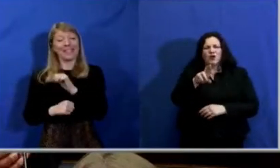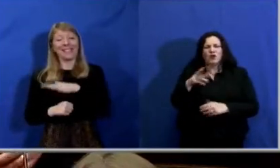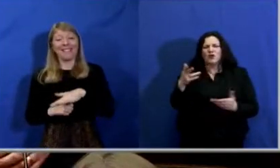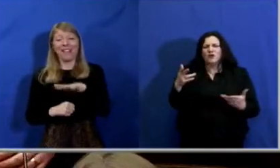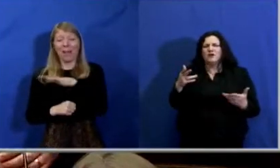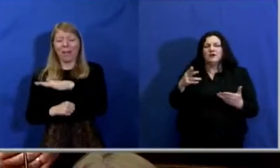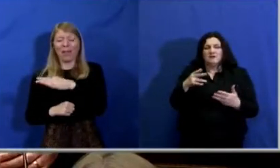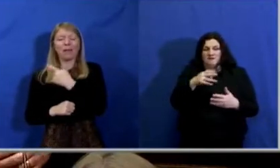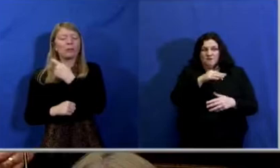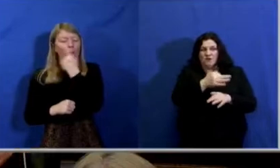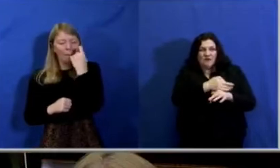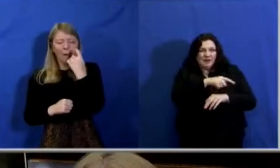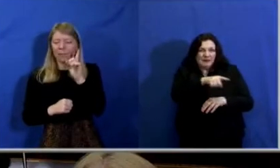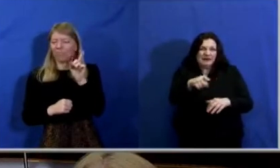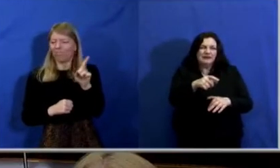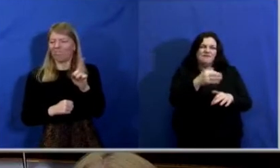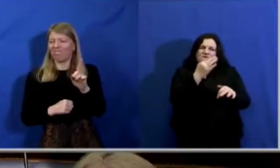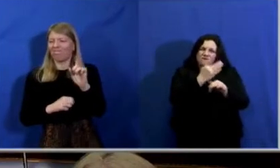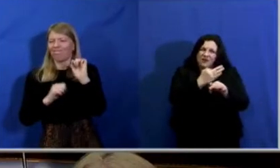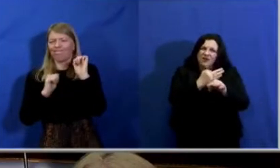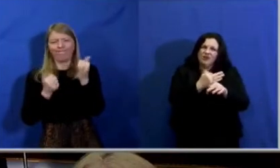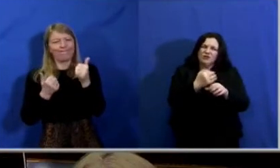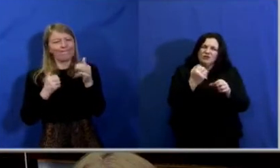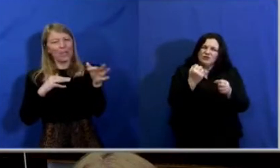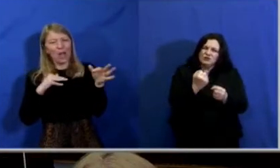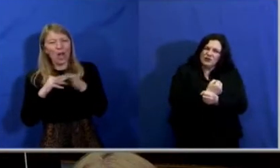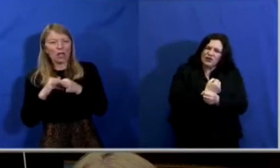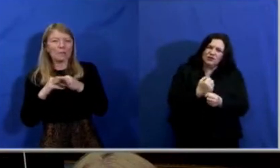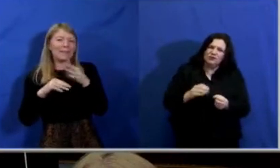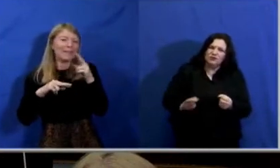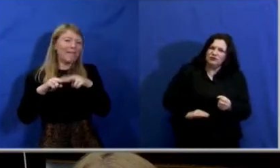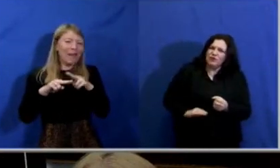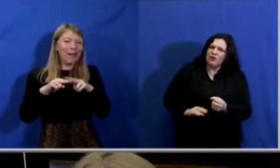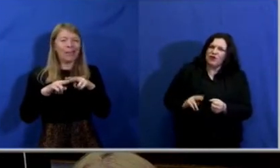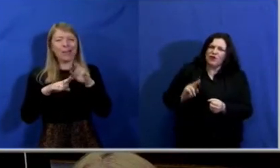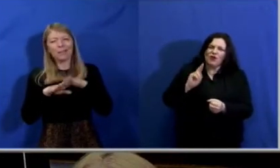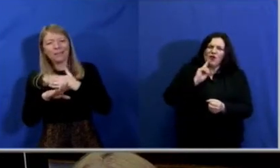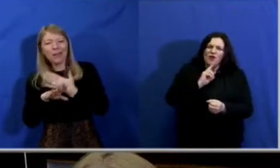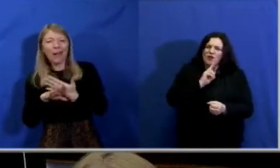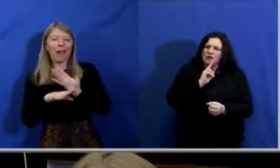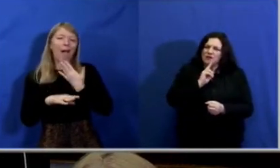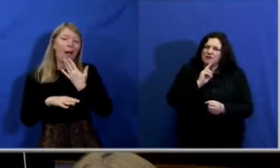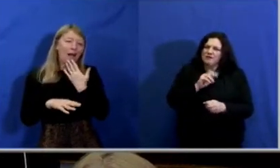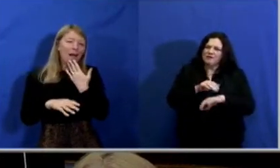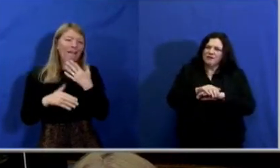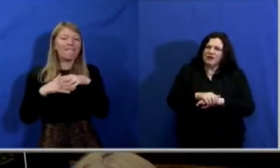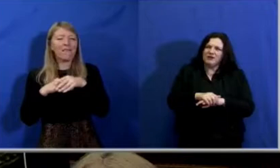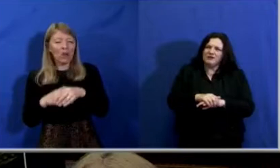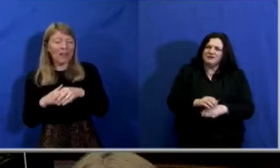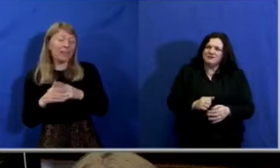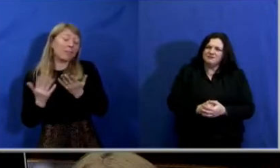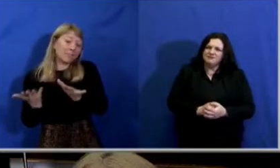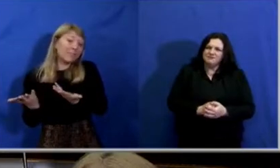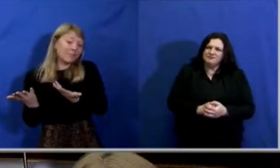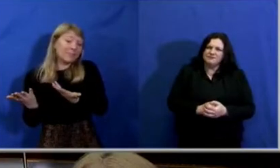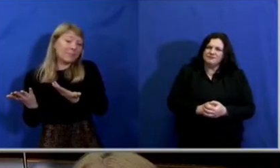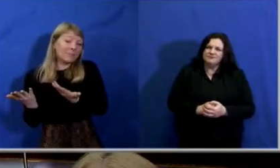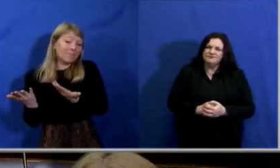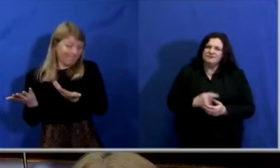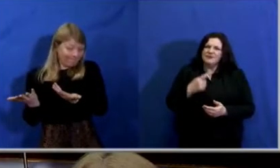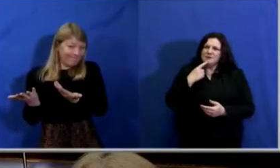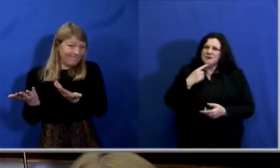father, son, brother, uncle, friend. But for us,